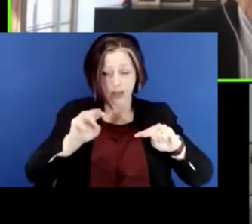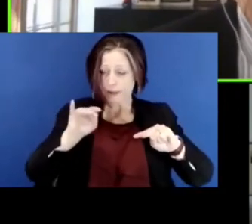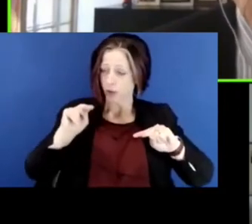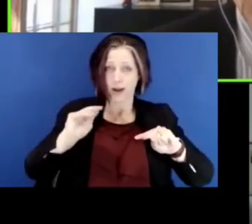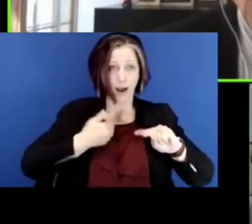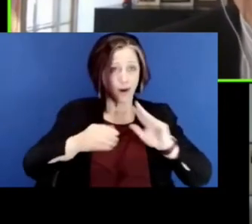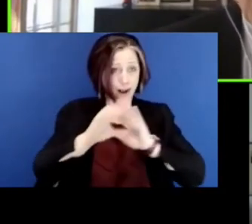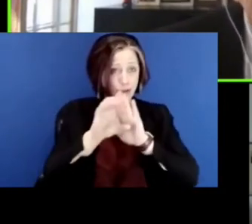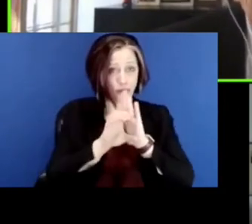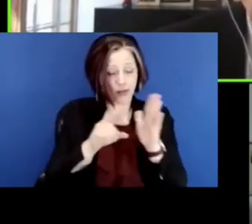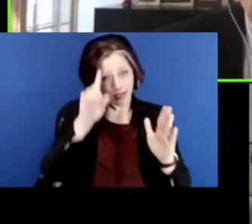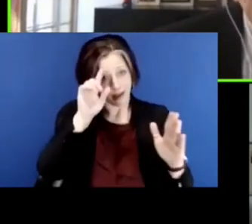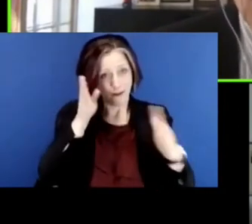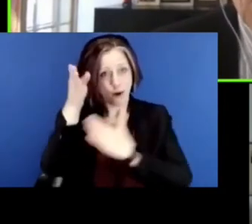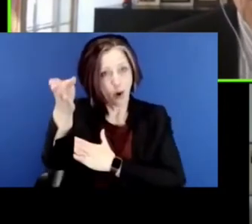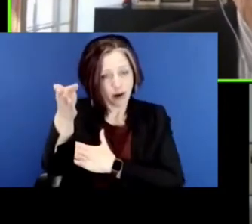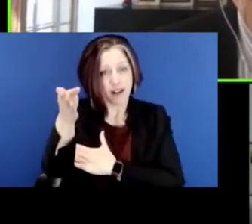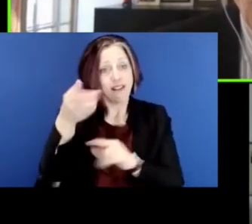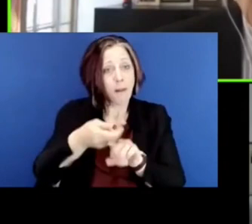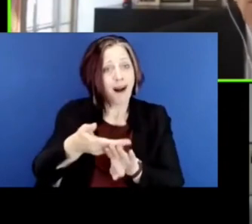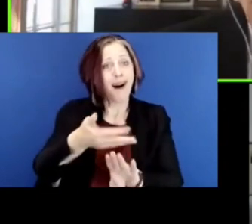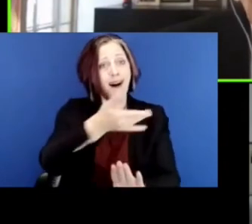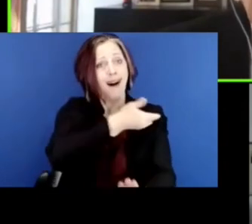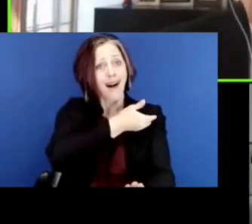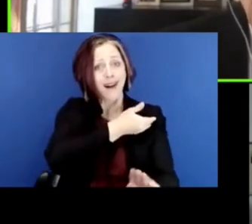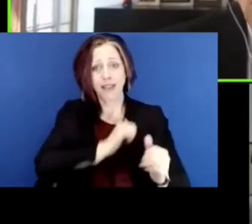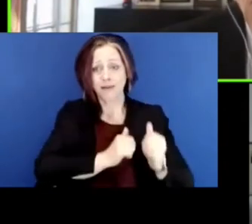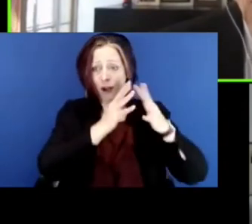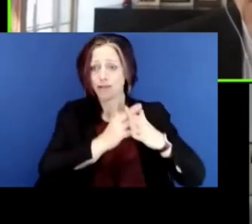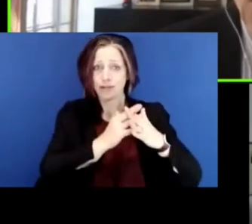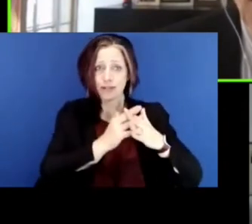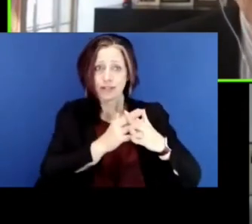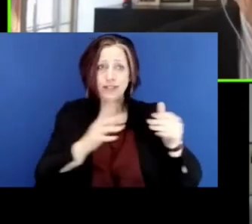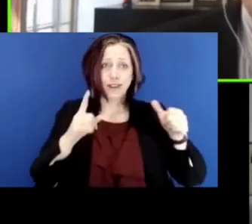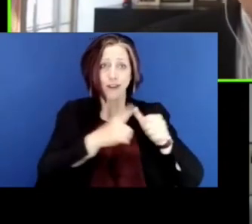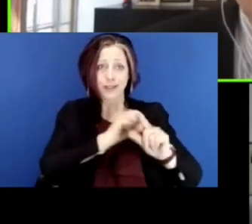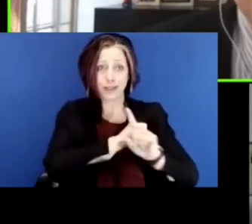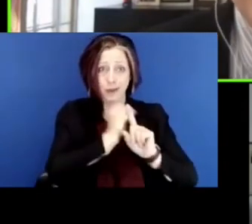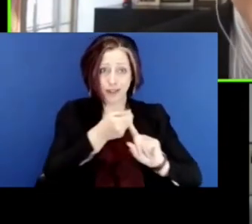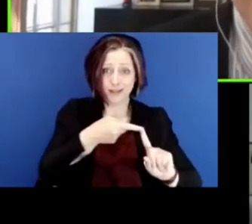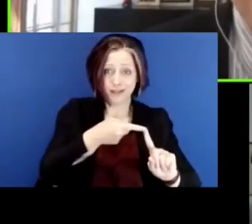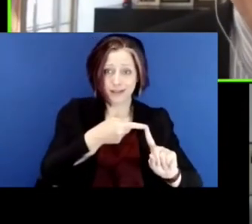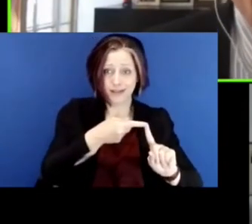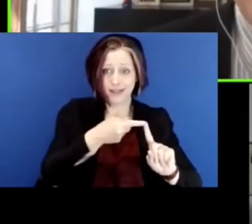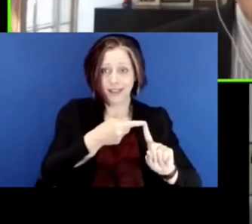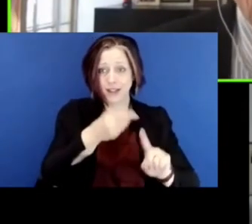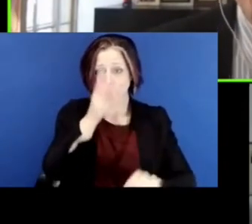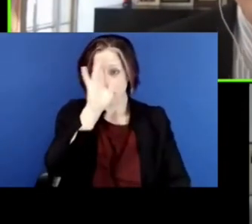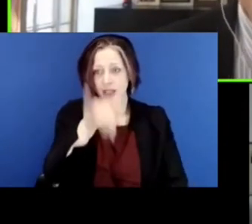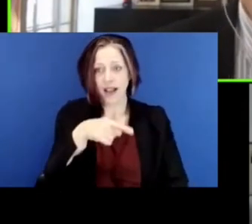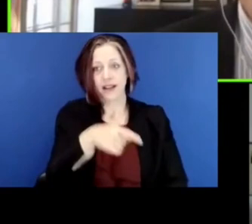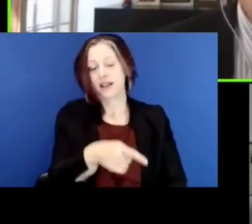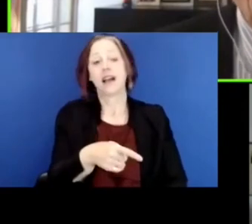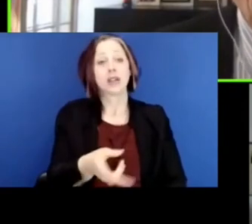was affected by those founders in the first instance. And, you know, we had two